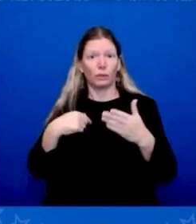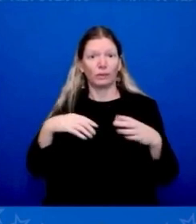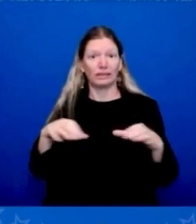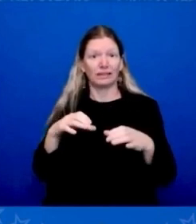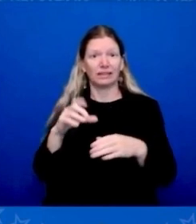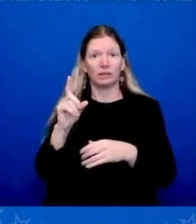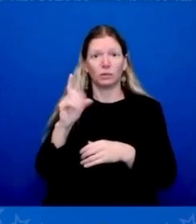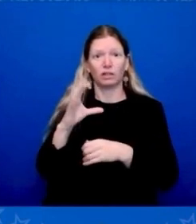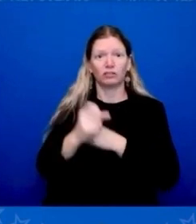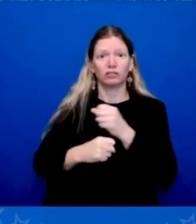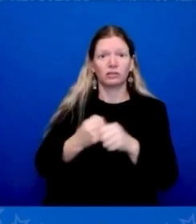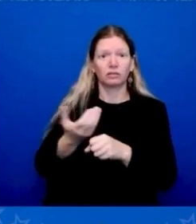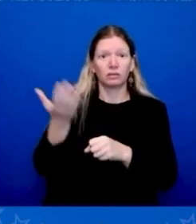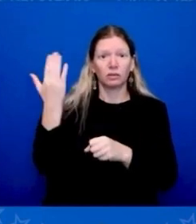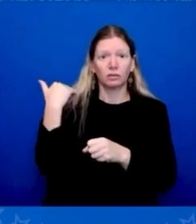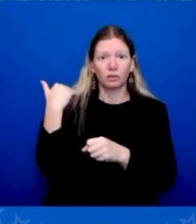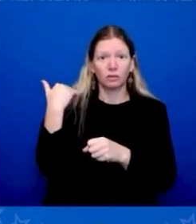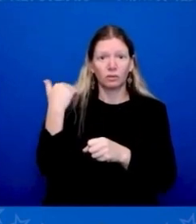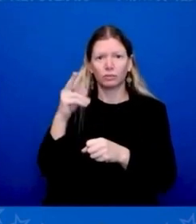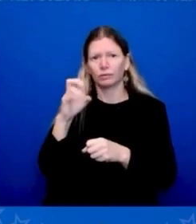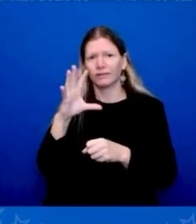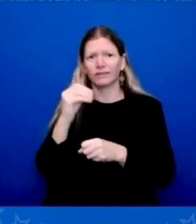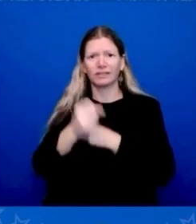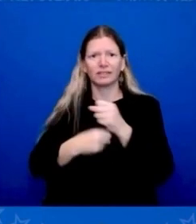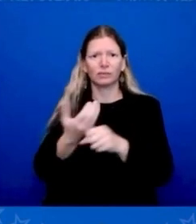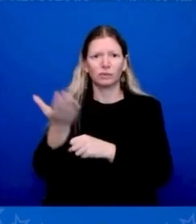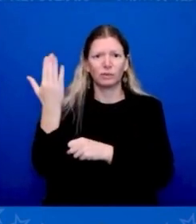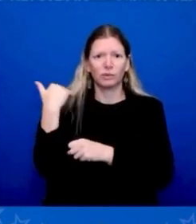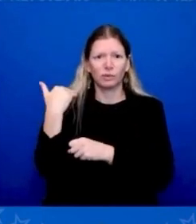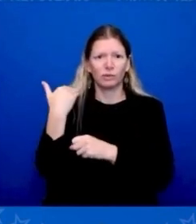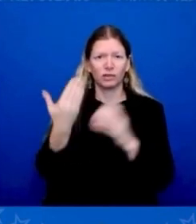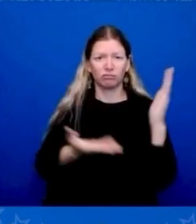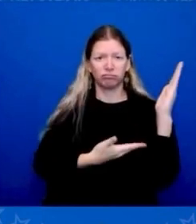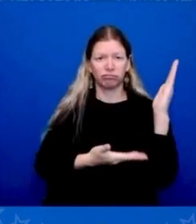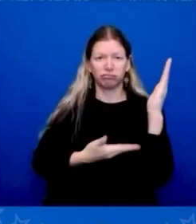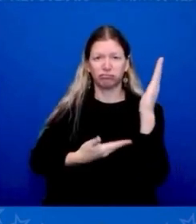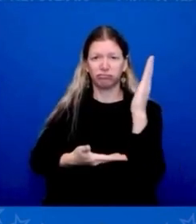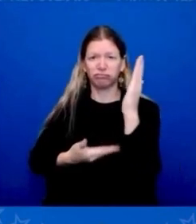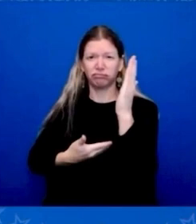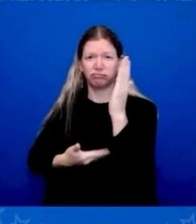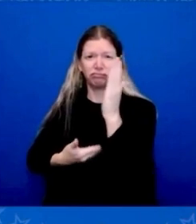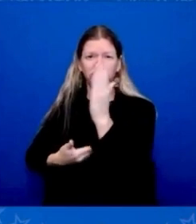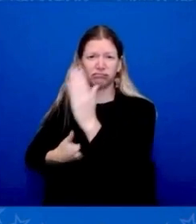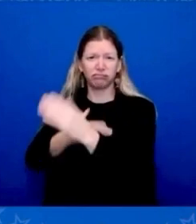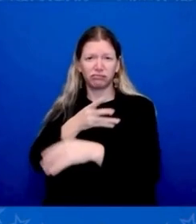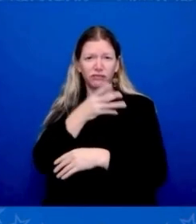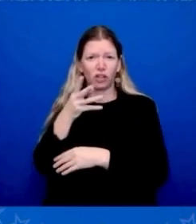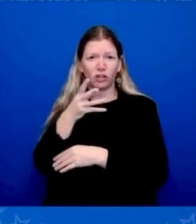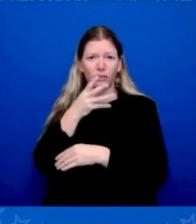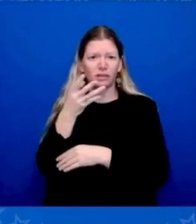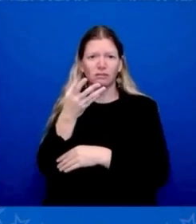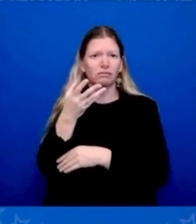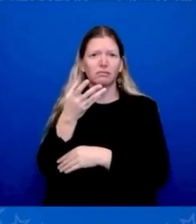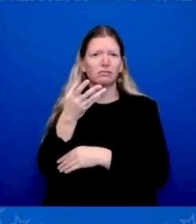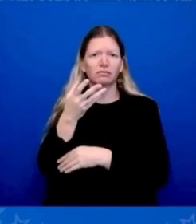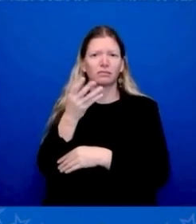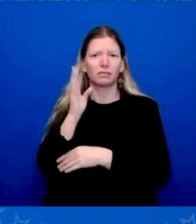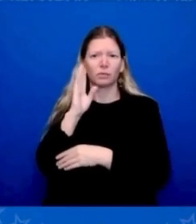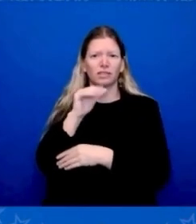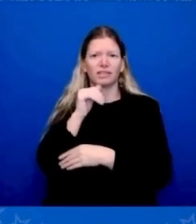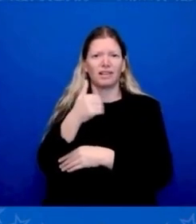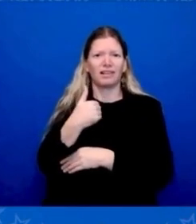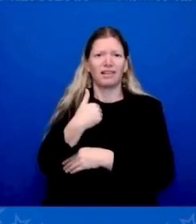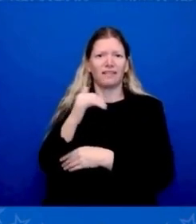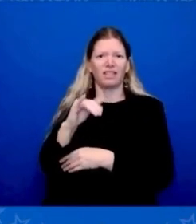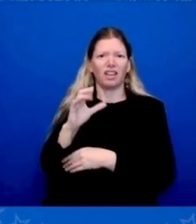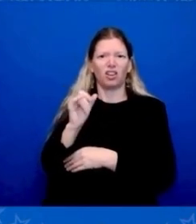start farming in that area, no longer have that great carbon sink. It would be a